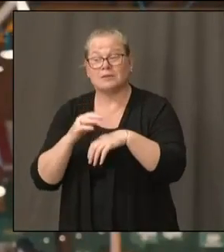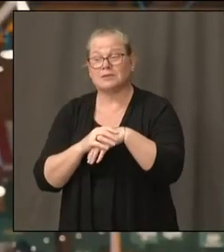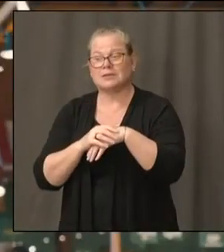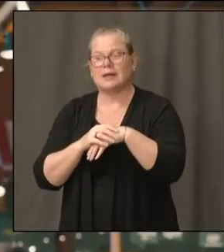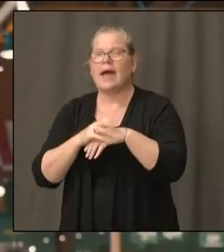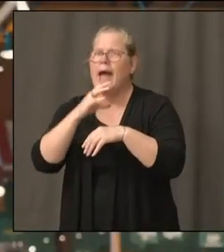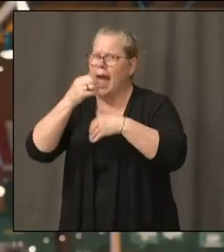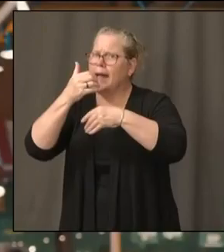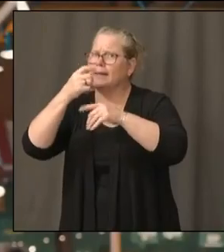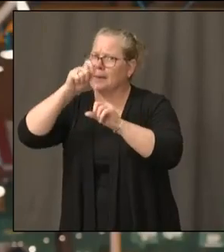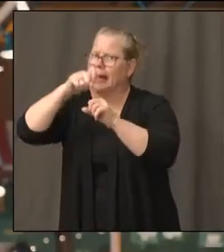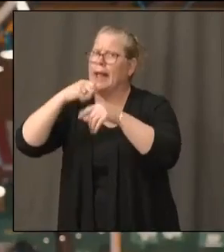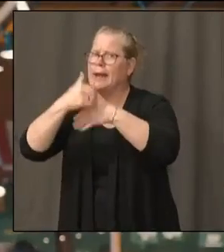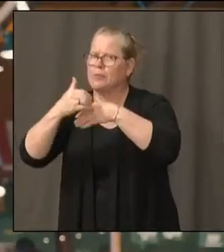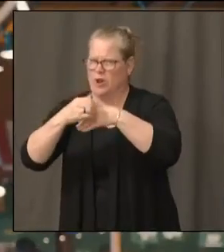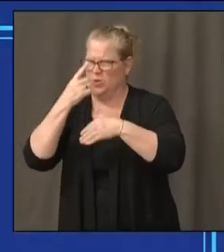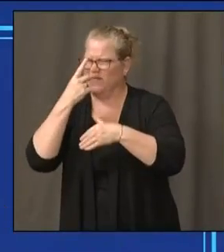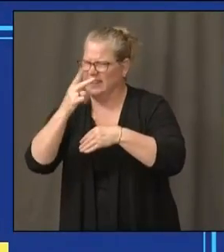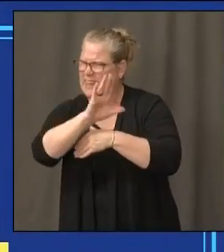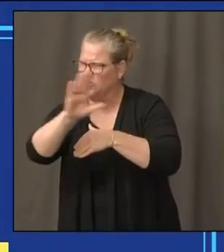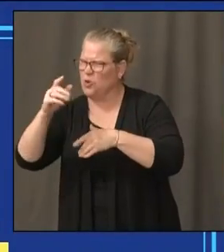is why you leave it to the pros.